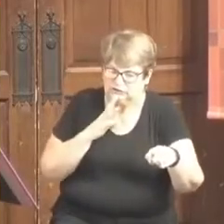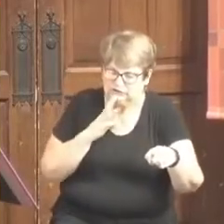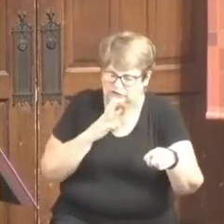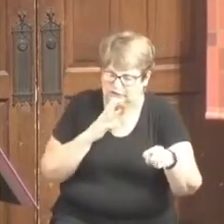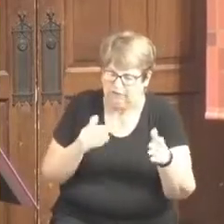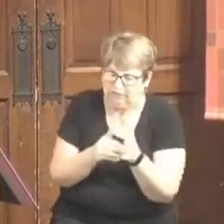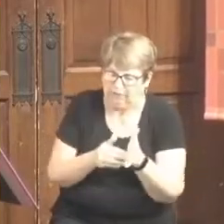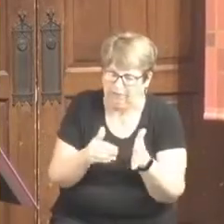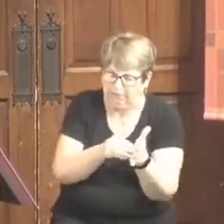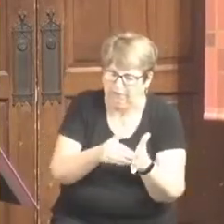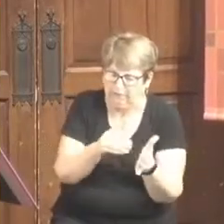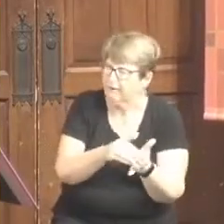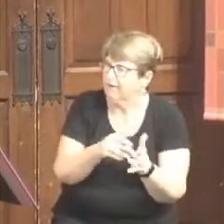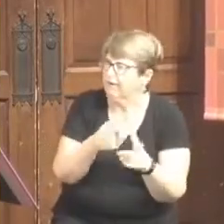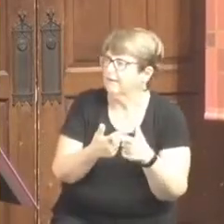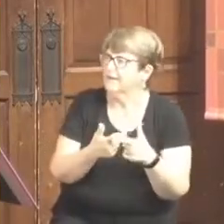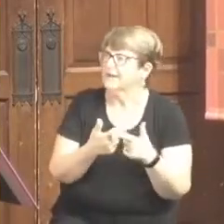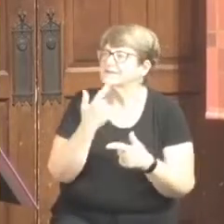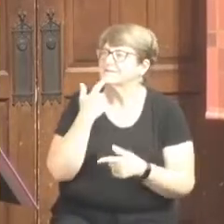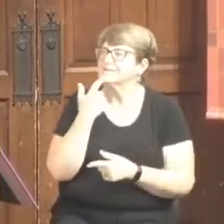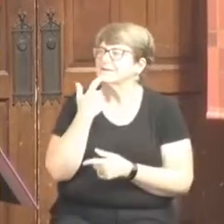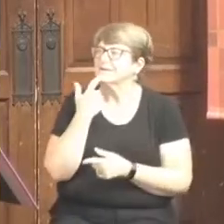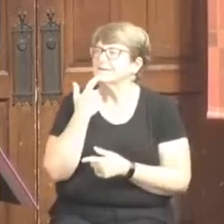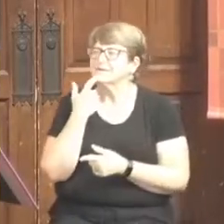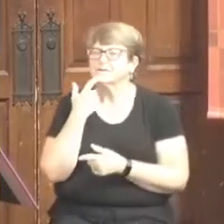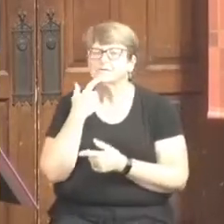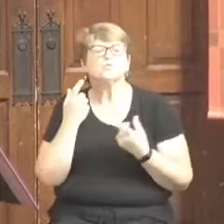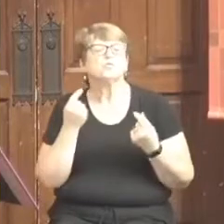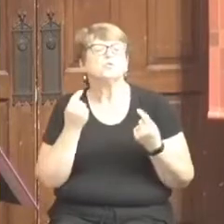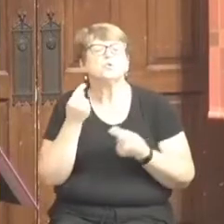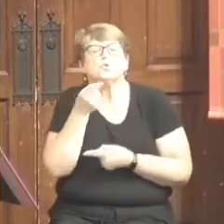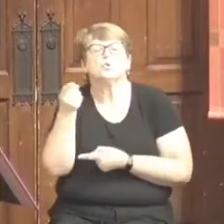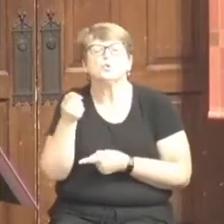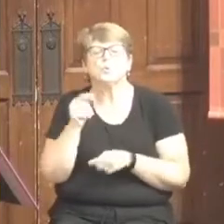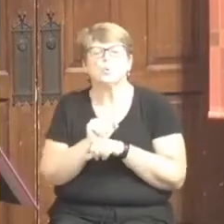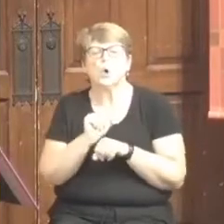And then he finally said, what do you do for a living?